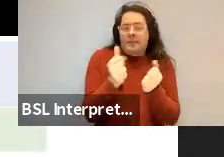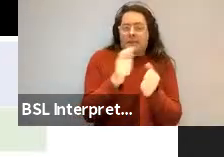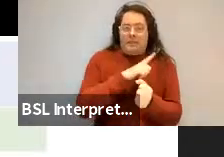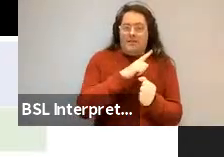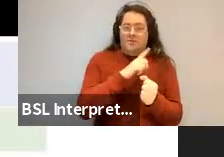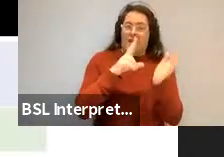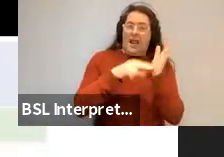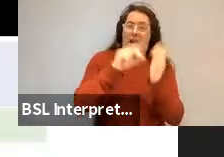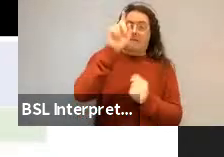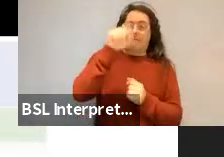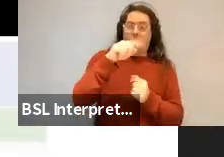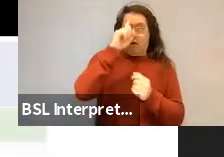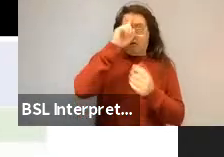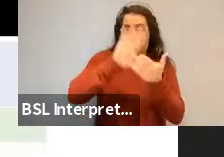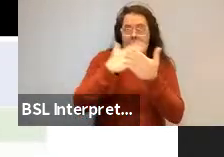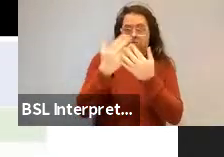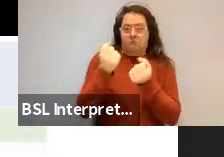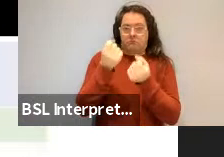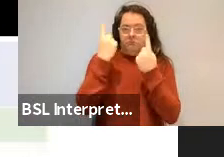interpretation.